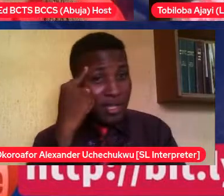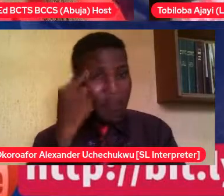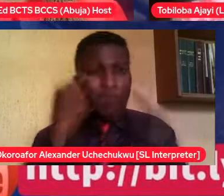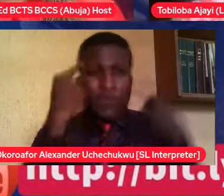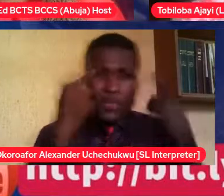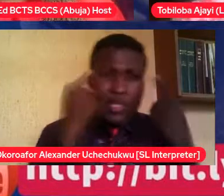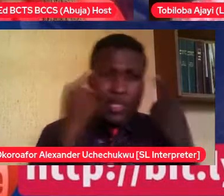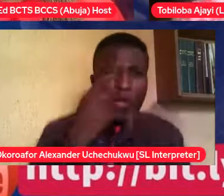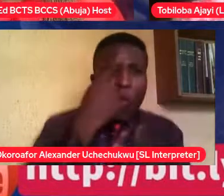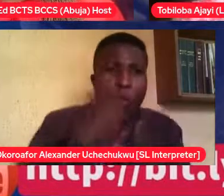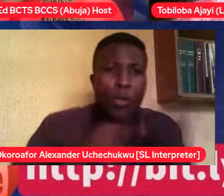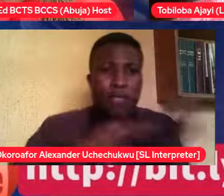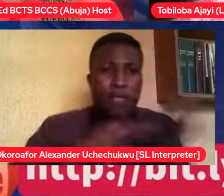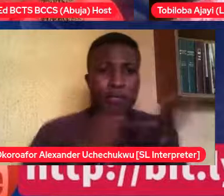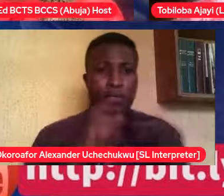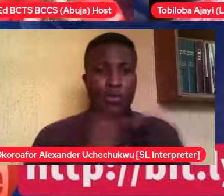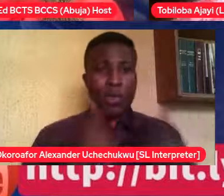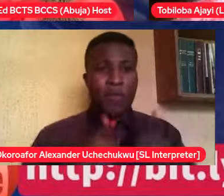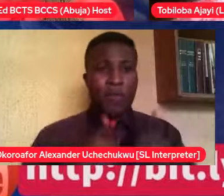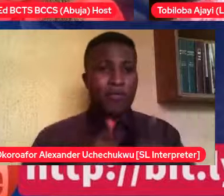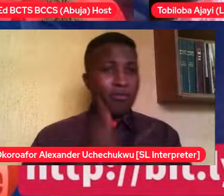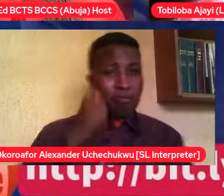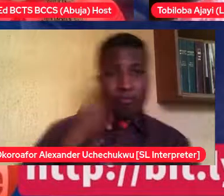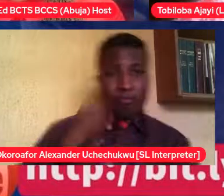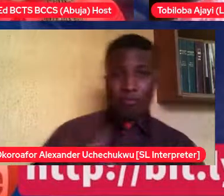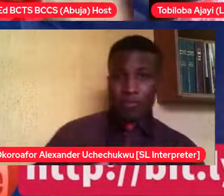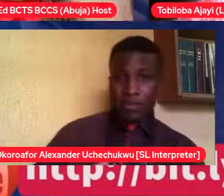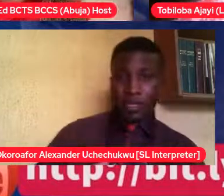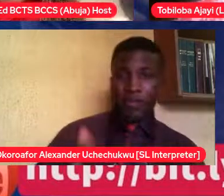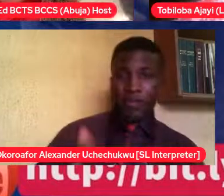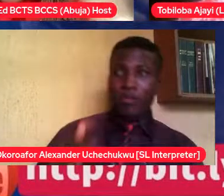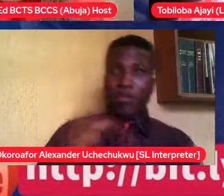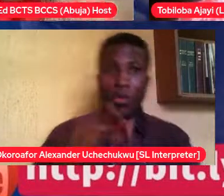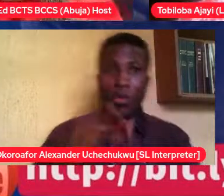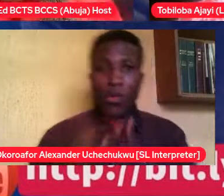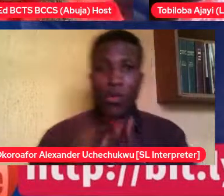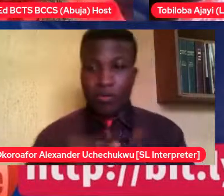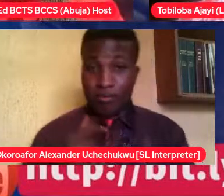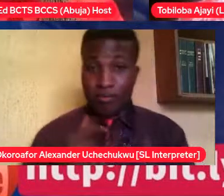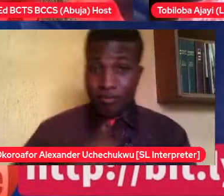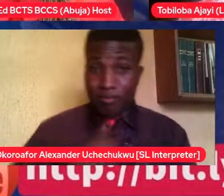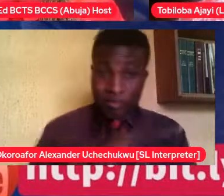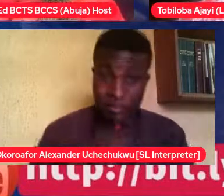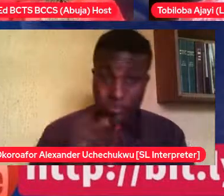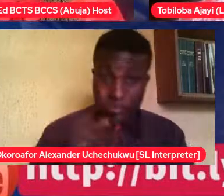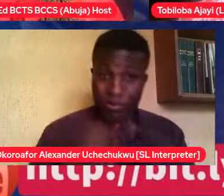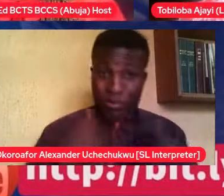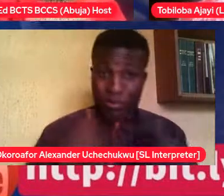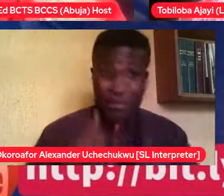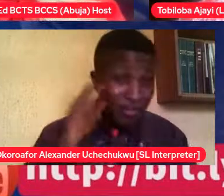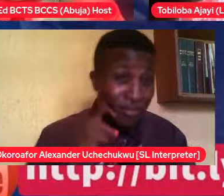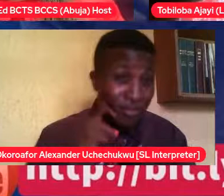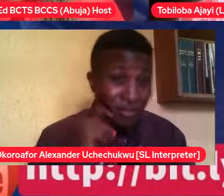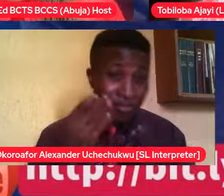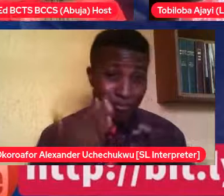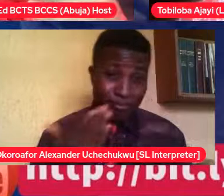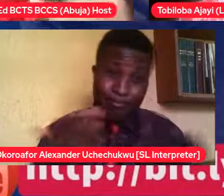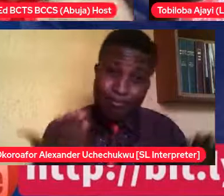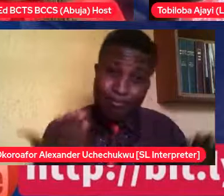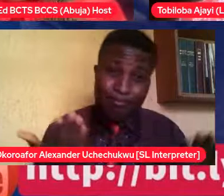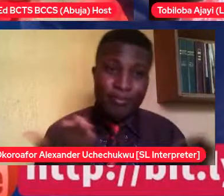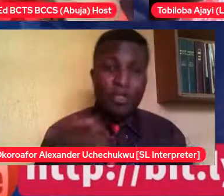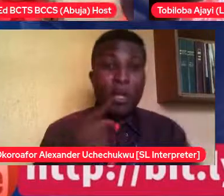I really ready to have sex right now? And I mean, when you were saying that, that really drove it home, but like you said, the parents